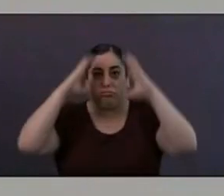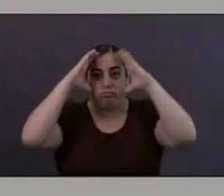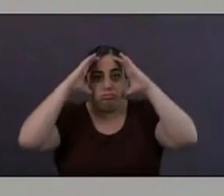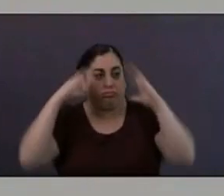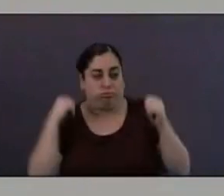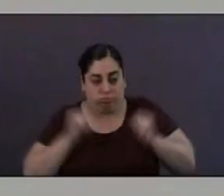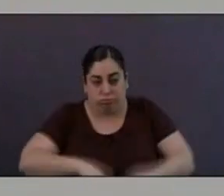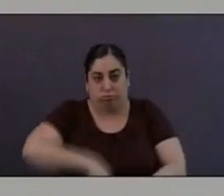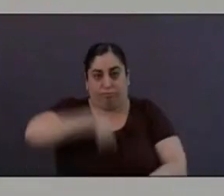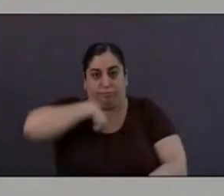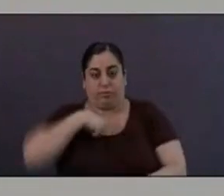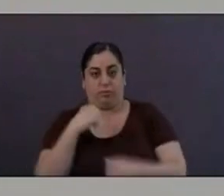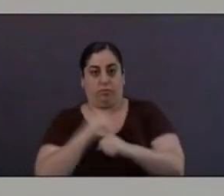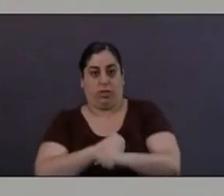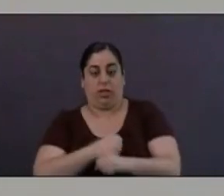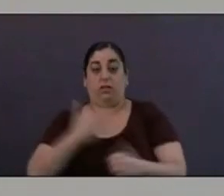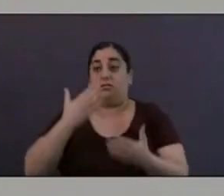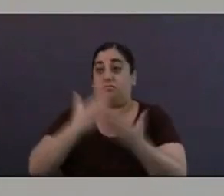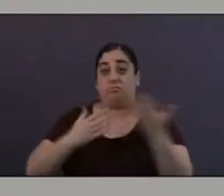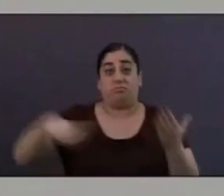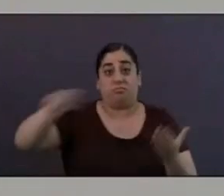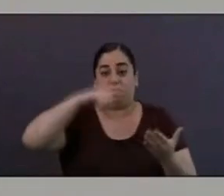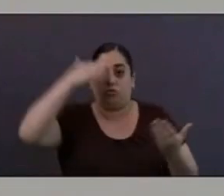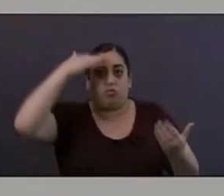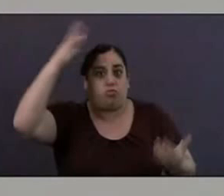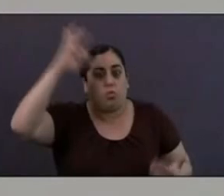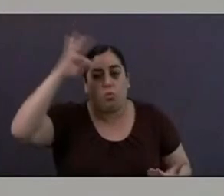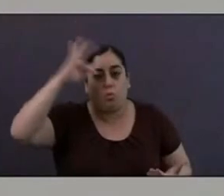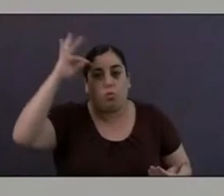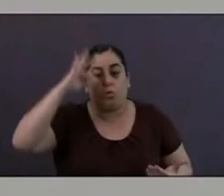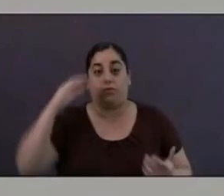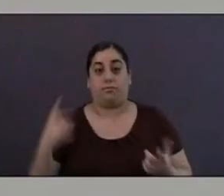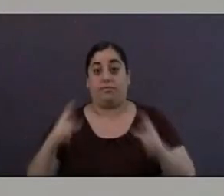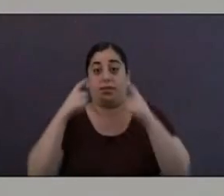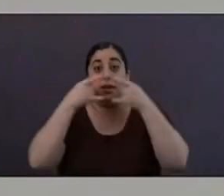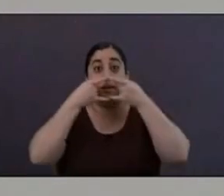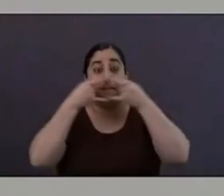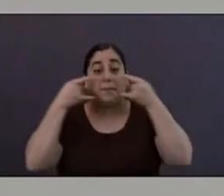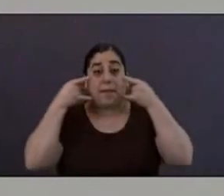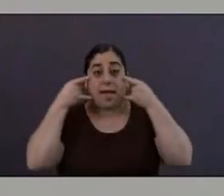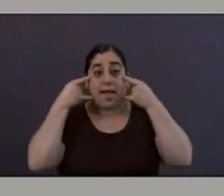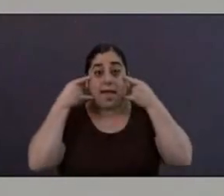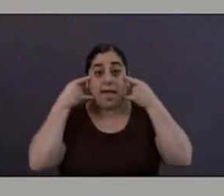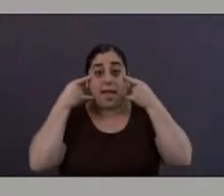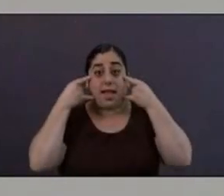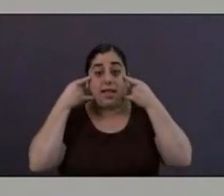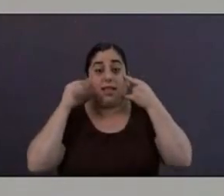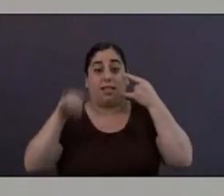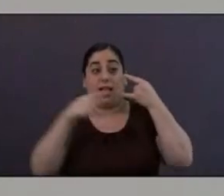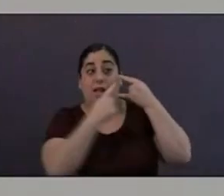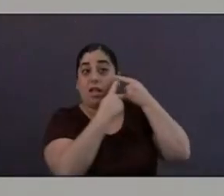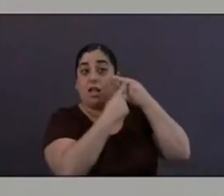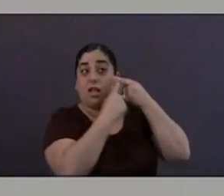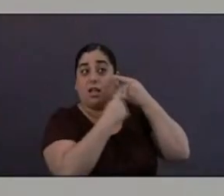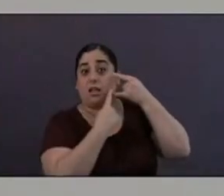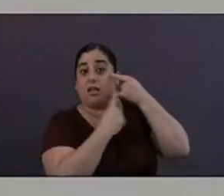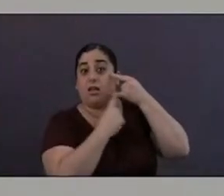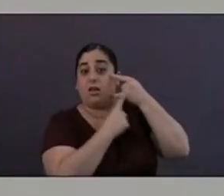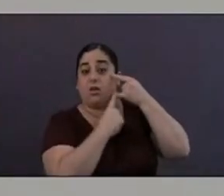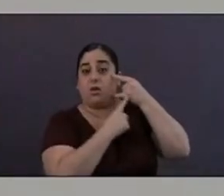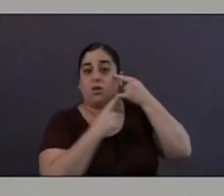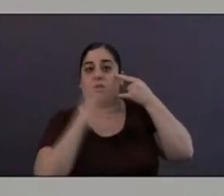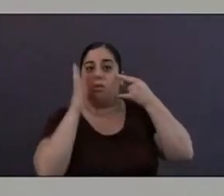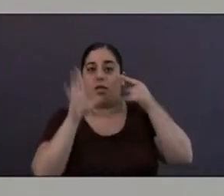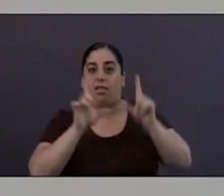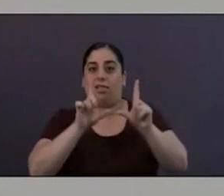the rubber on the elastic of the N95 mask can expire. It can get too brittle and not work, making the mask unusable